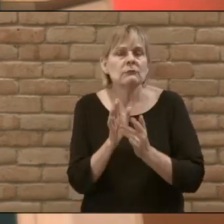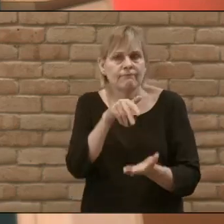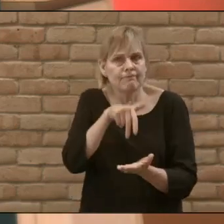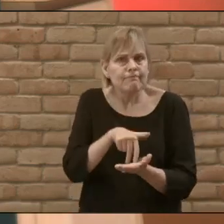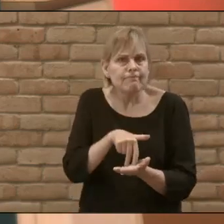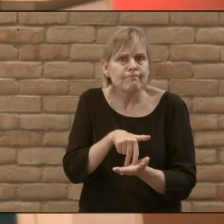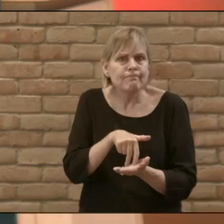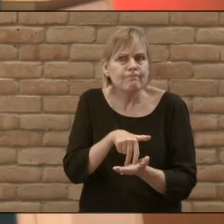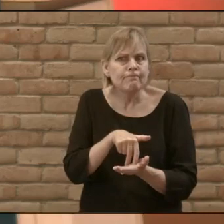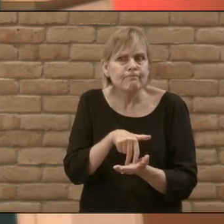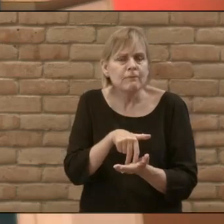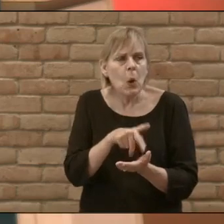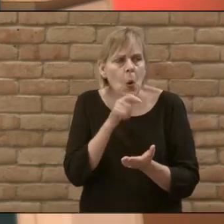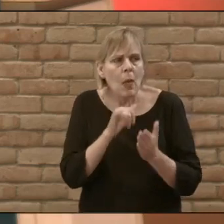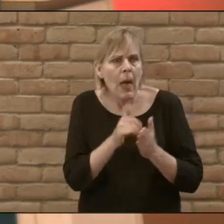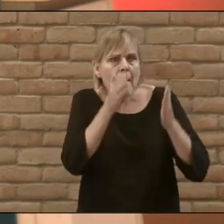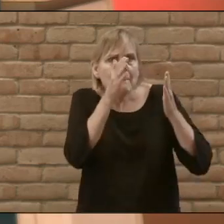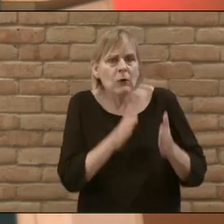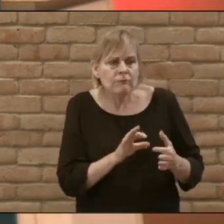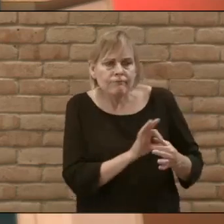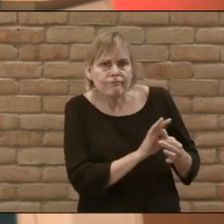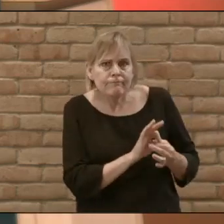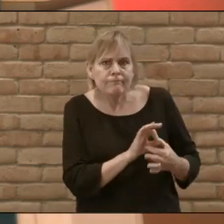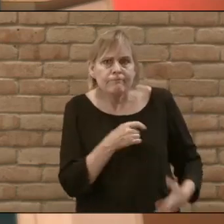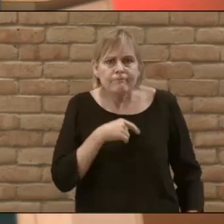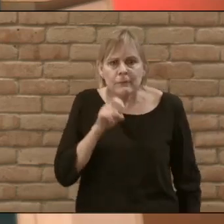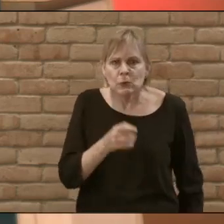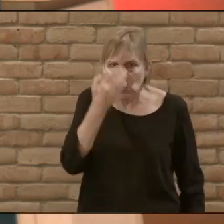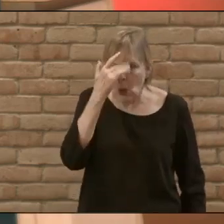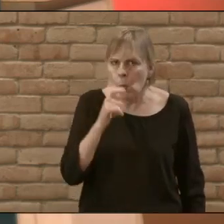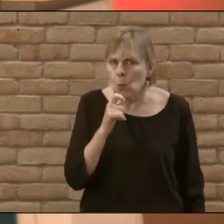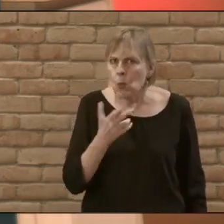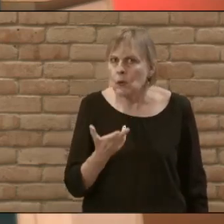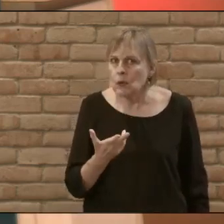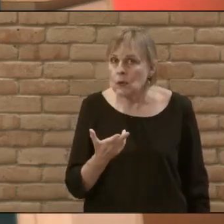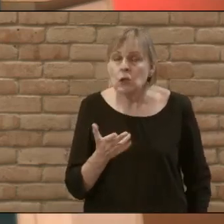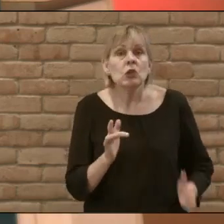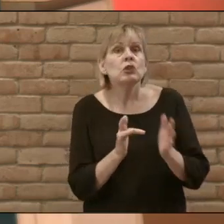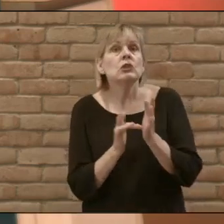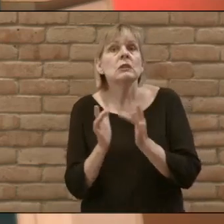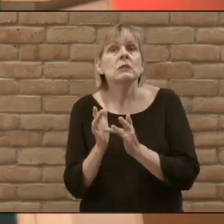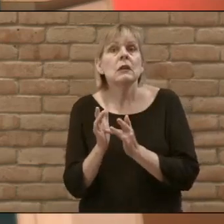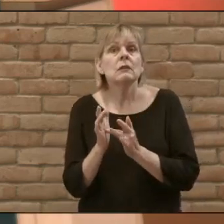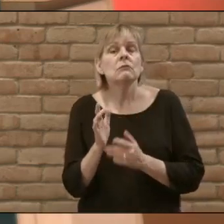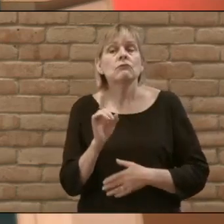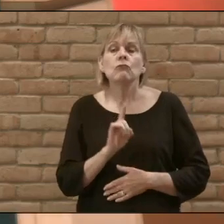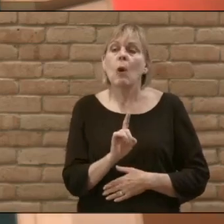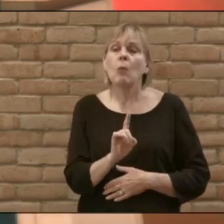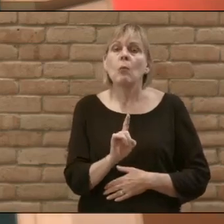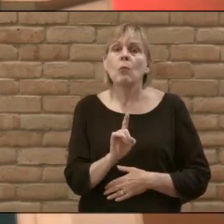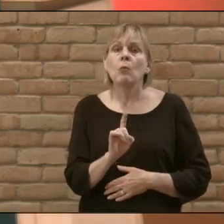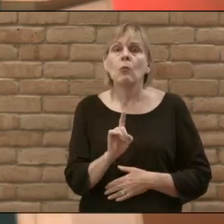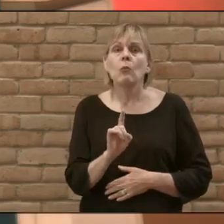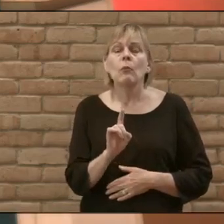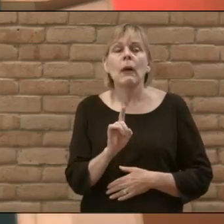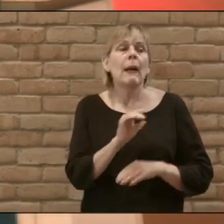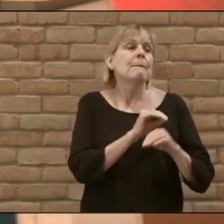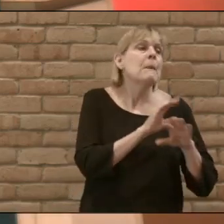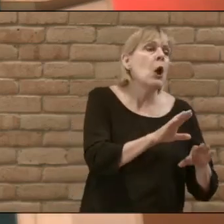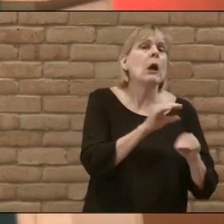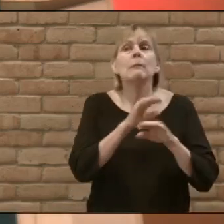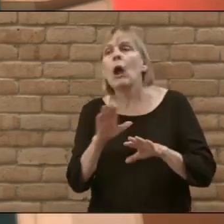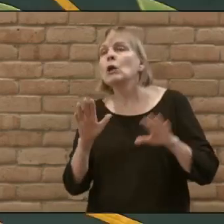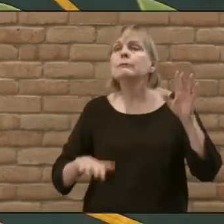he needed to connect with the recipient of this power because Jesus didn't come to just give out miracles miracles and